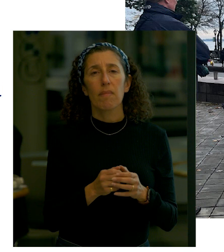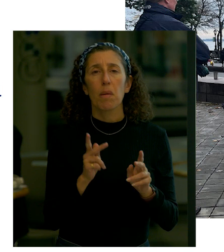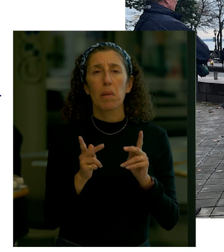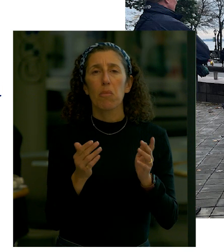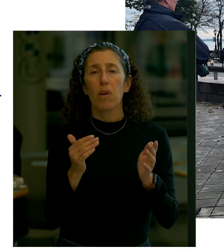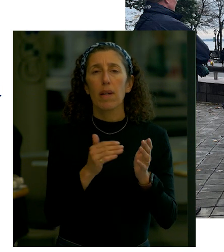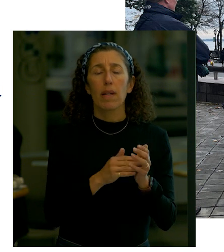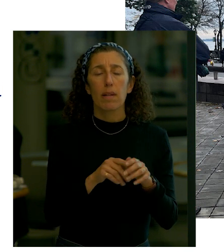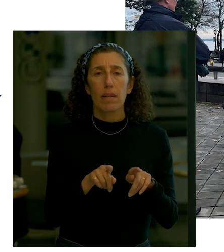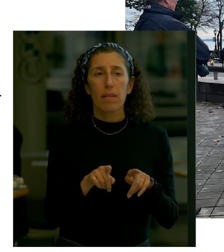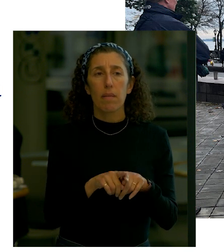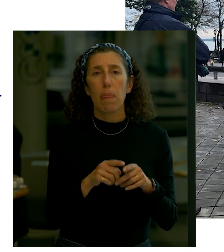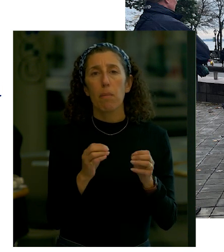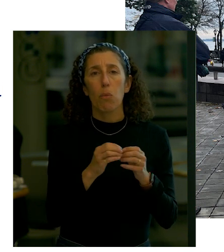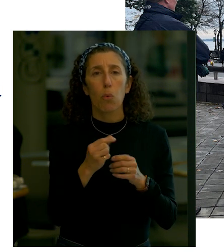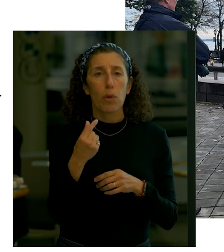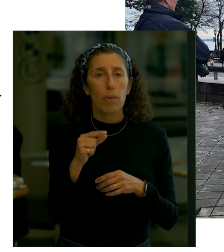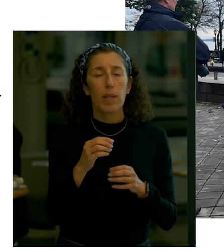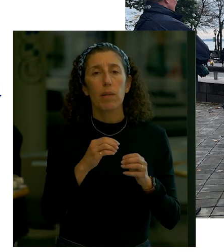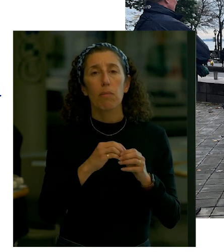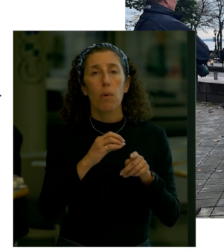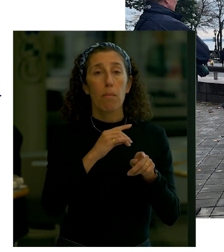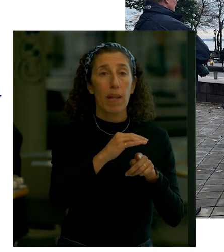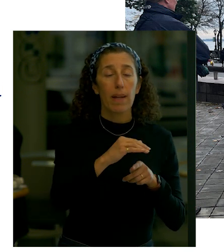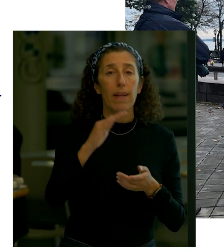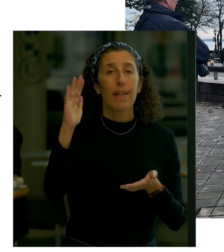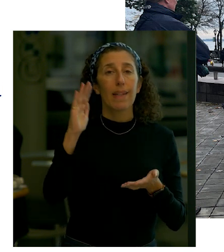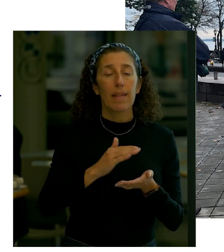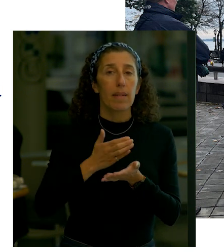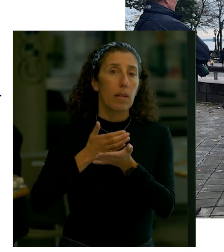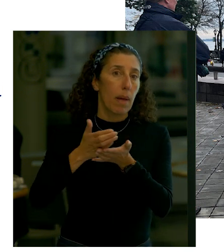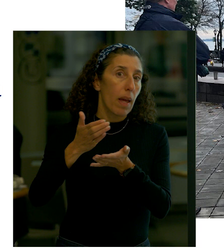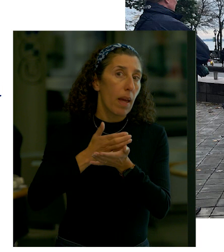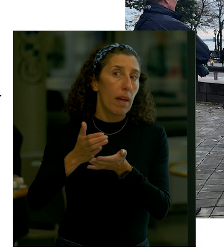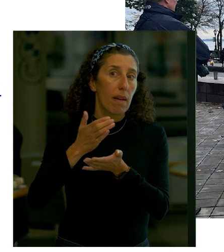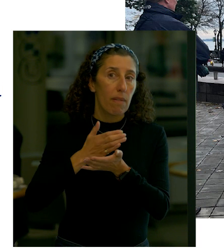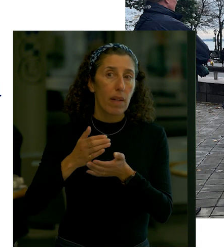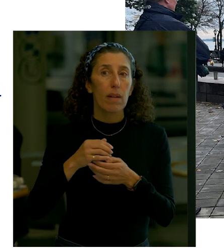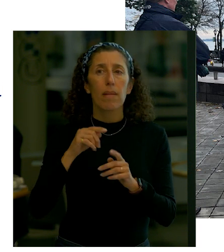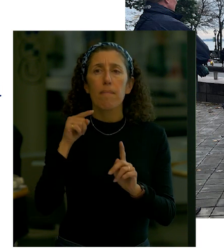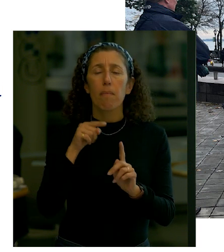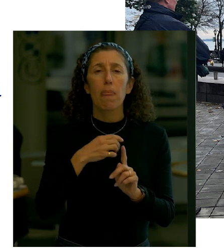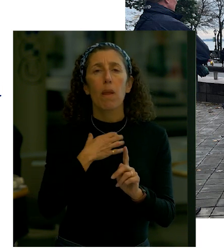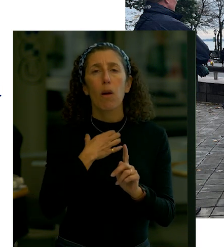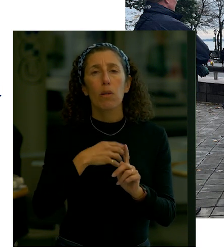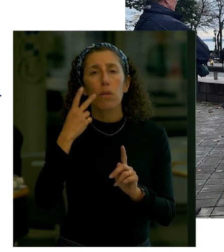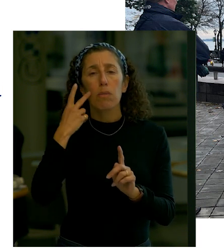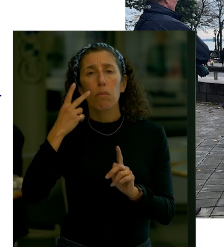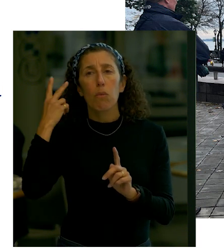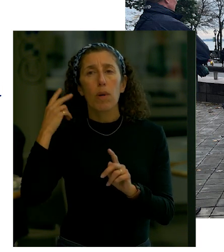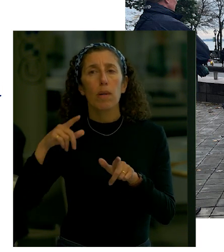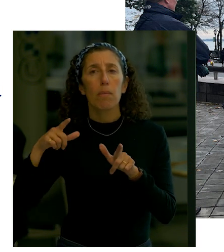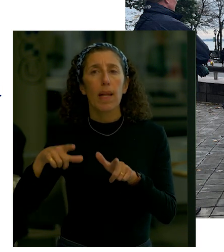balancing plantings with activities and programs particularly at the Hirsch Hunger Memorial Plaza better